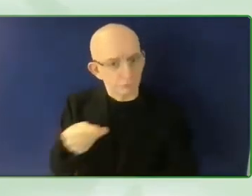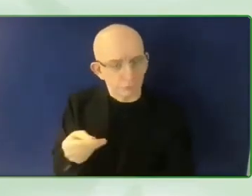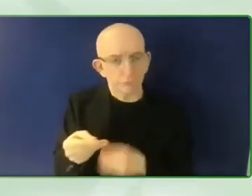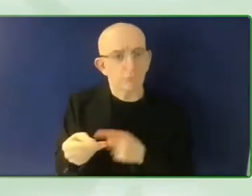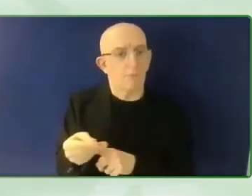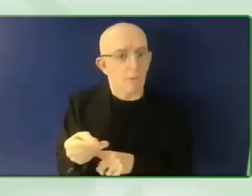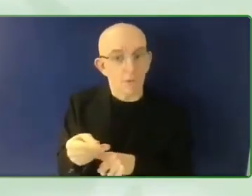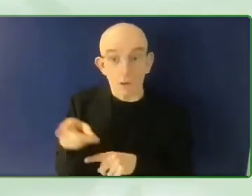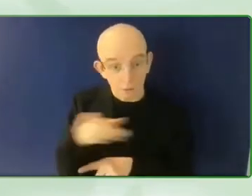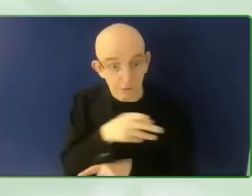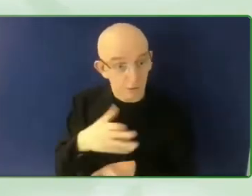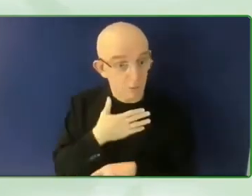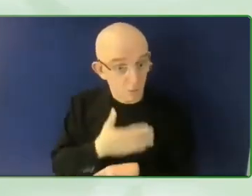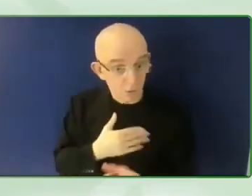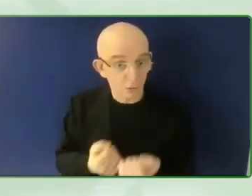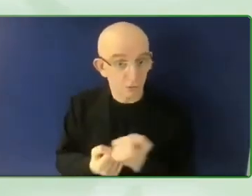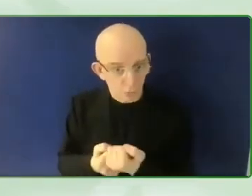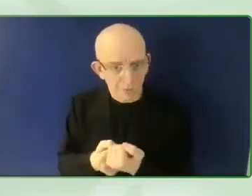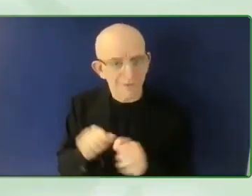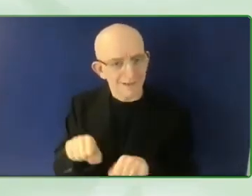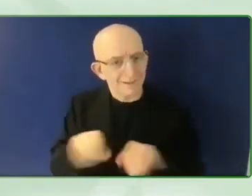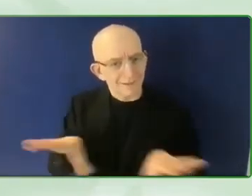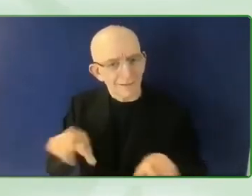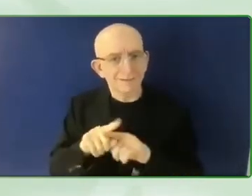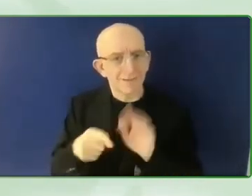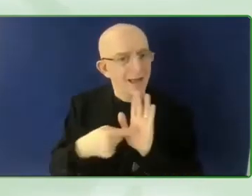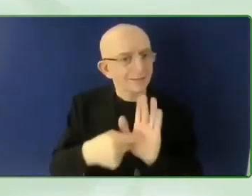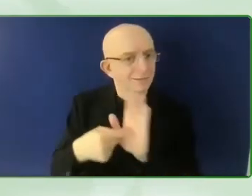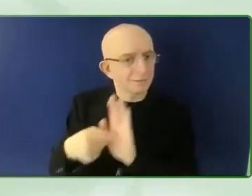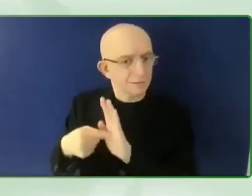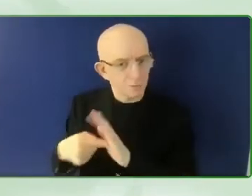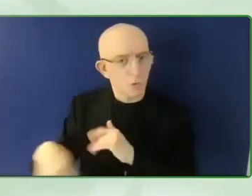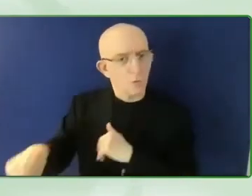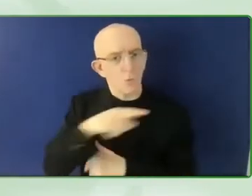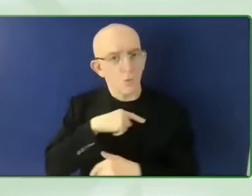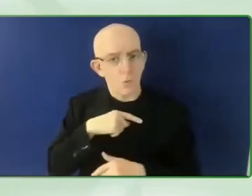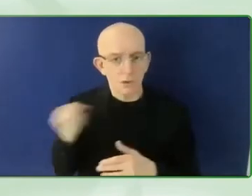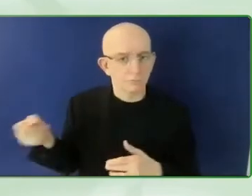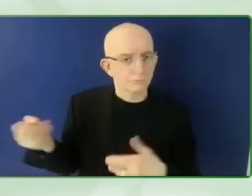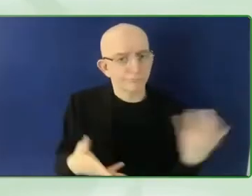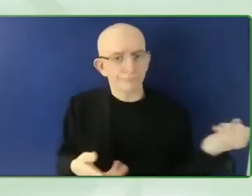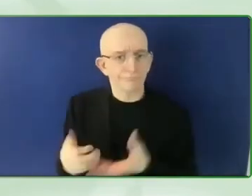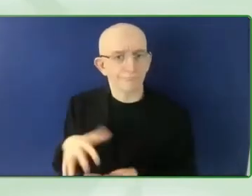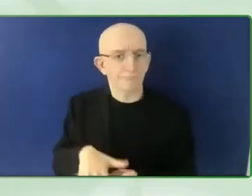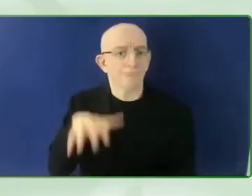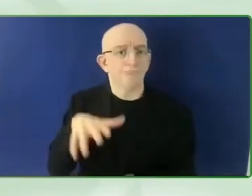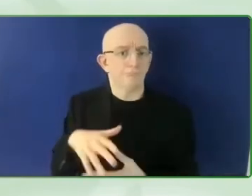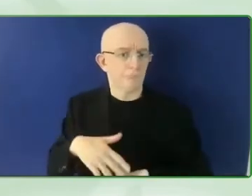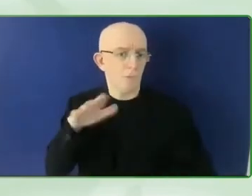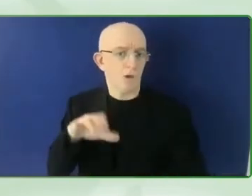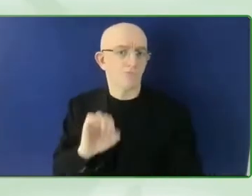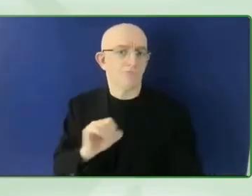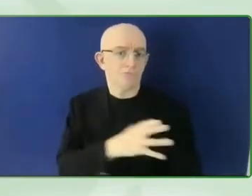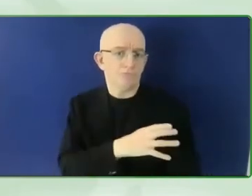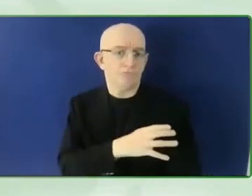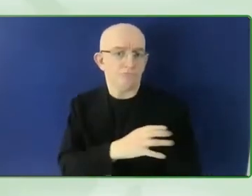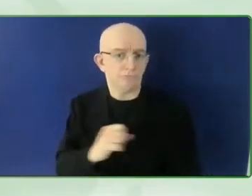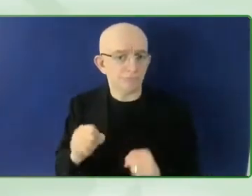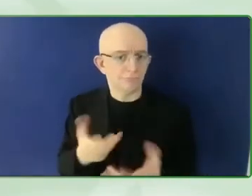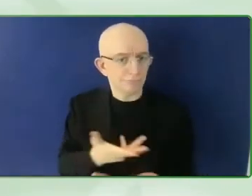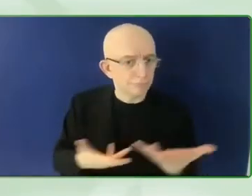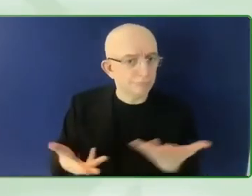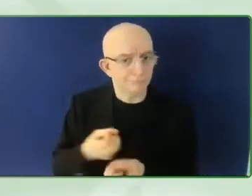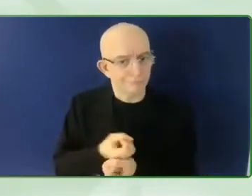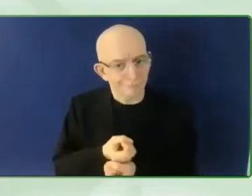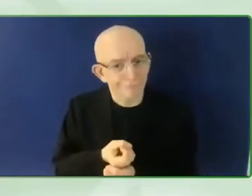I mean, ultimately, the end game for us is to have tangible positive change on the ground. And if that sounds like something you want to do too, then